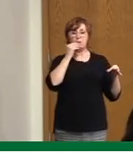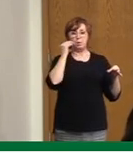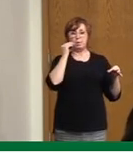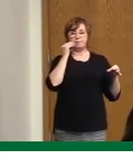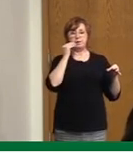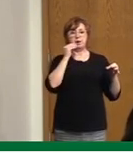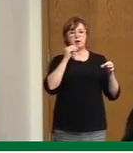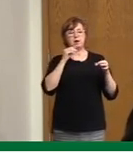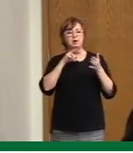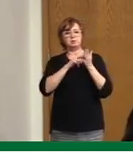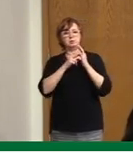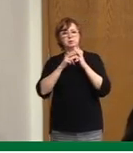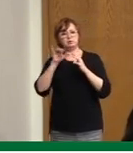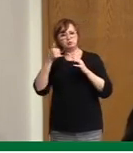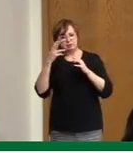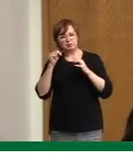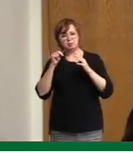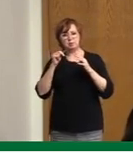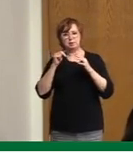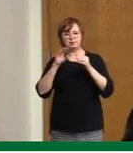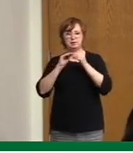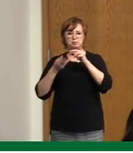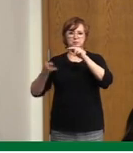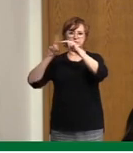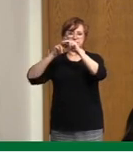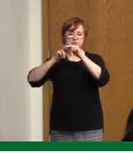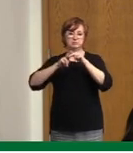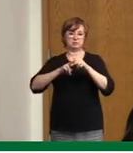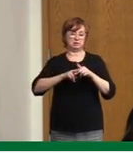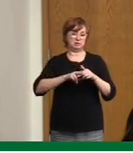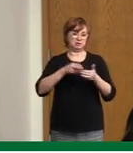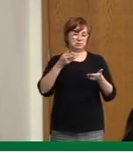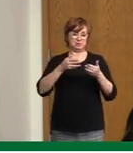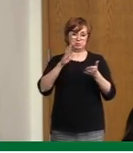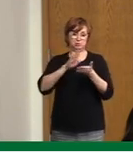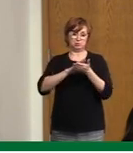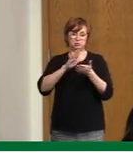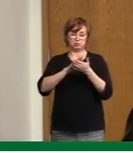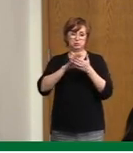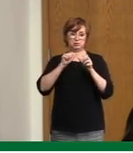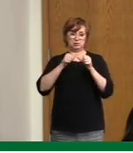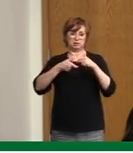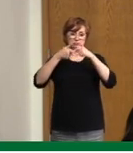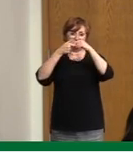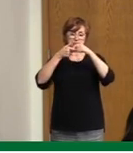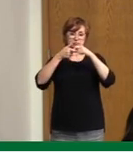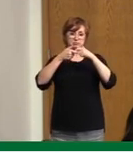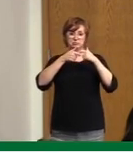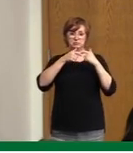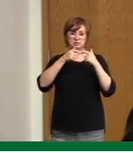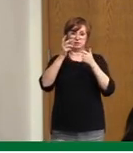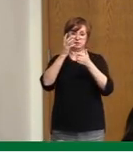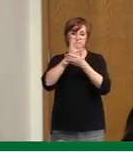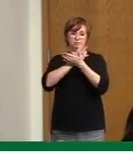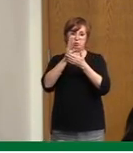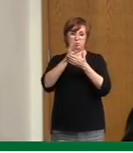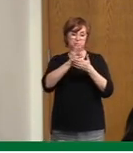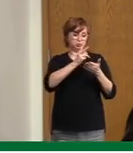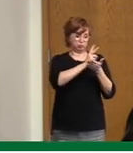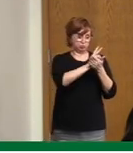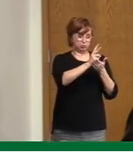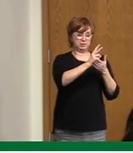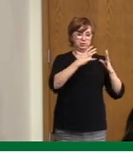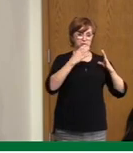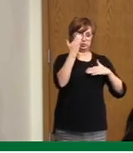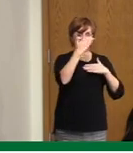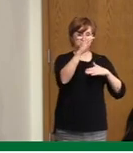now, would you consider recommending a longer Christmas break for schools to not send kids or teachers back into classrooms